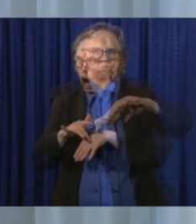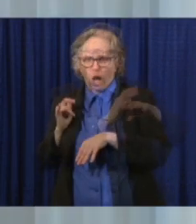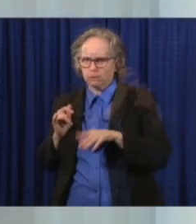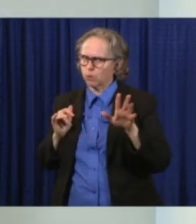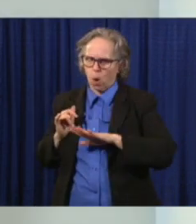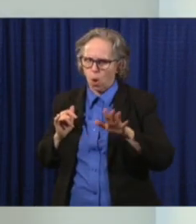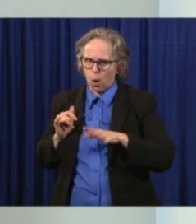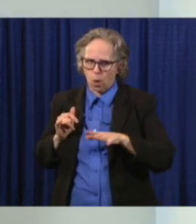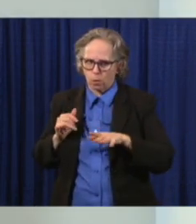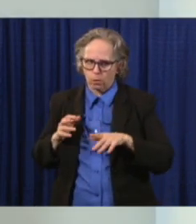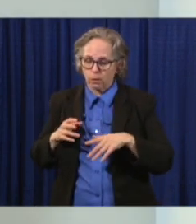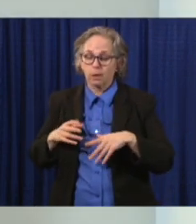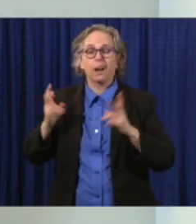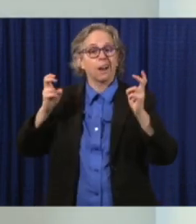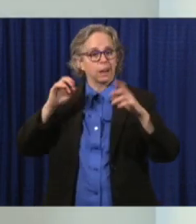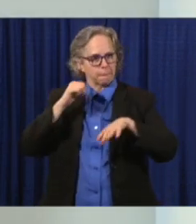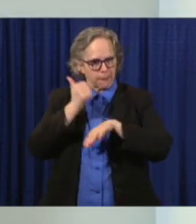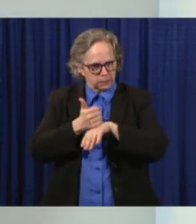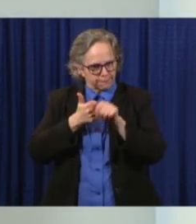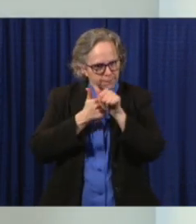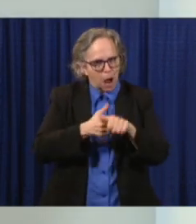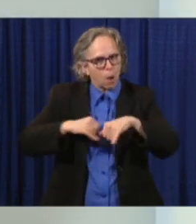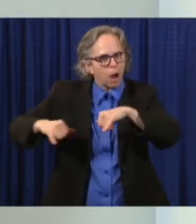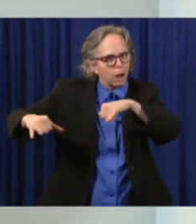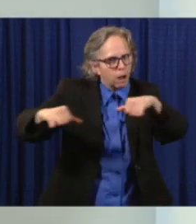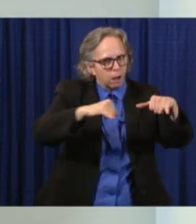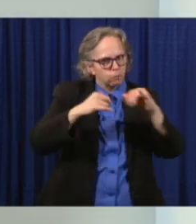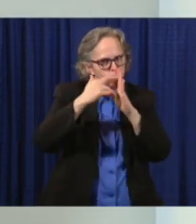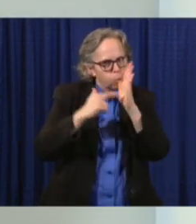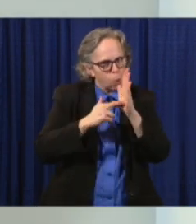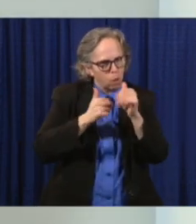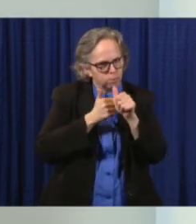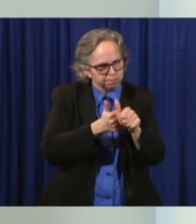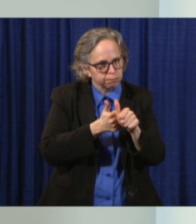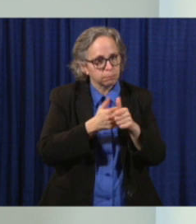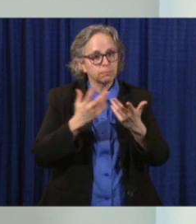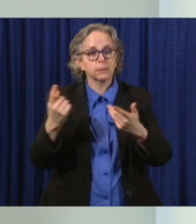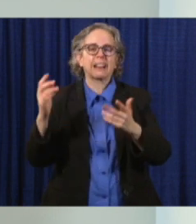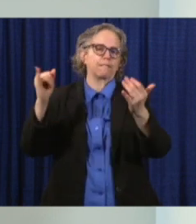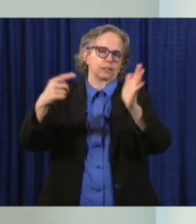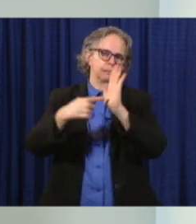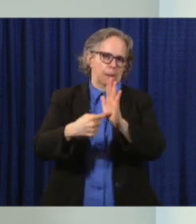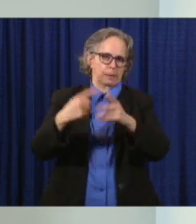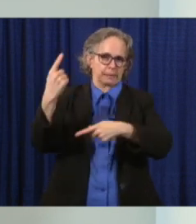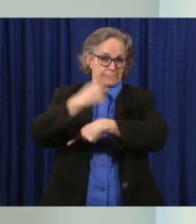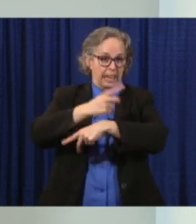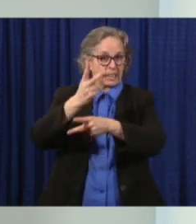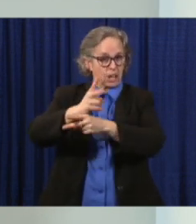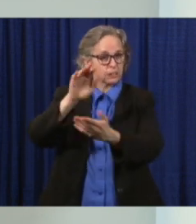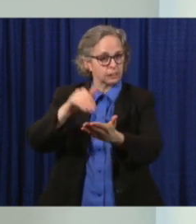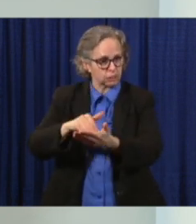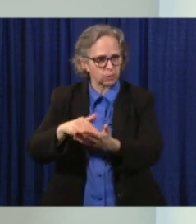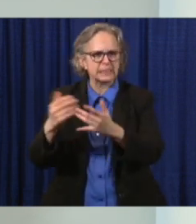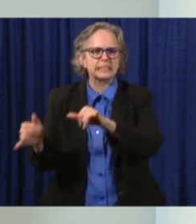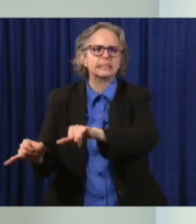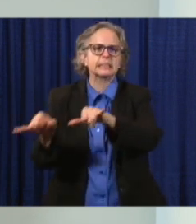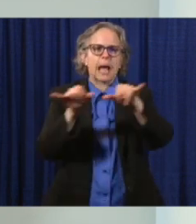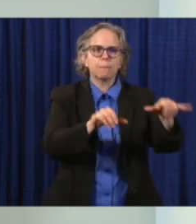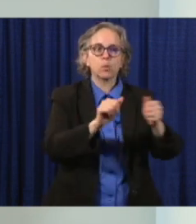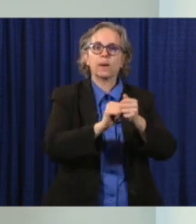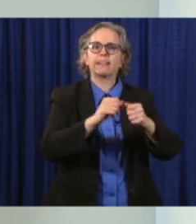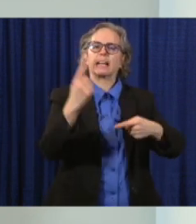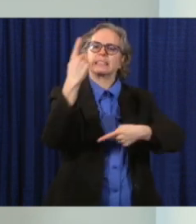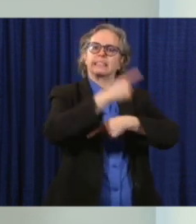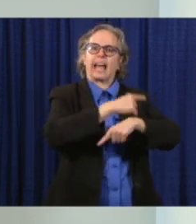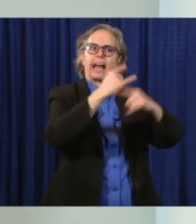Along with daycares are day camps. We know that day camps are an important part of the child